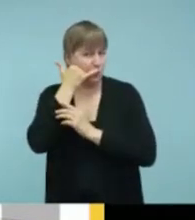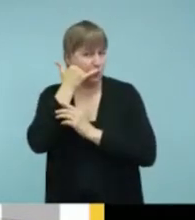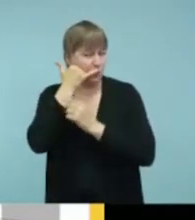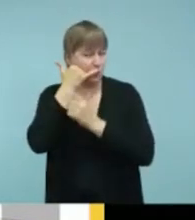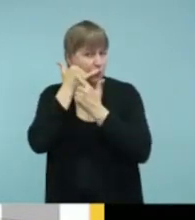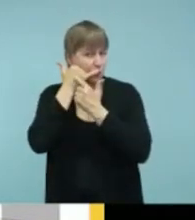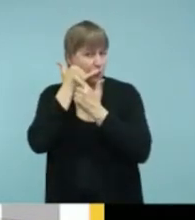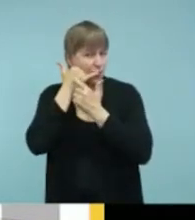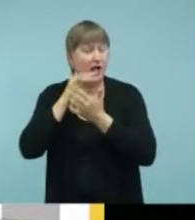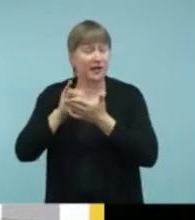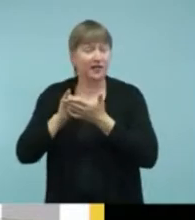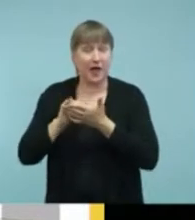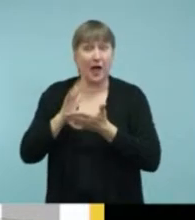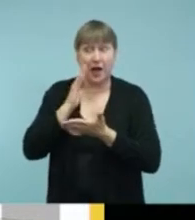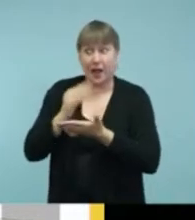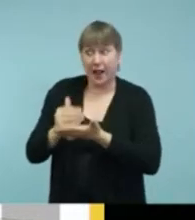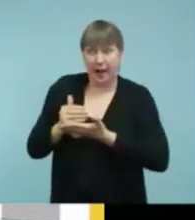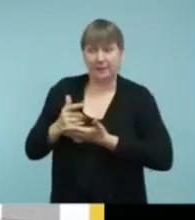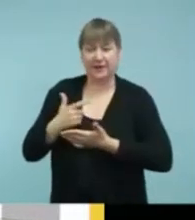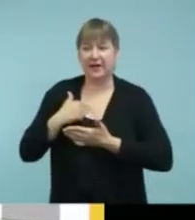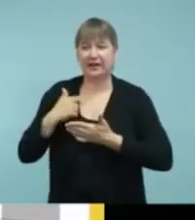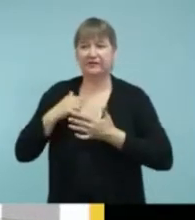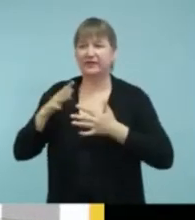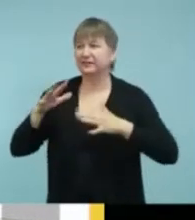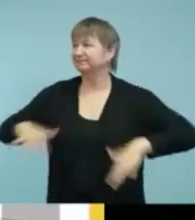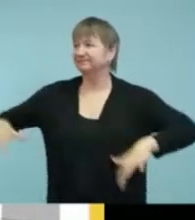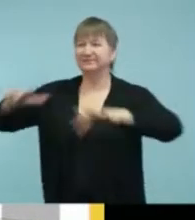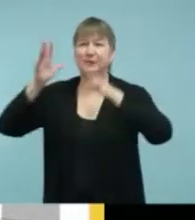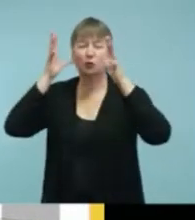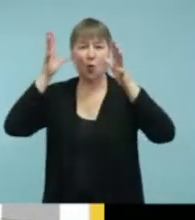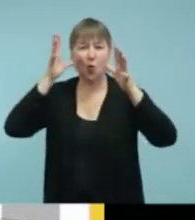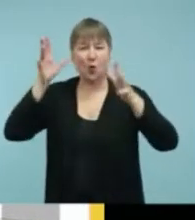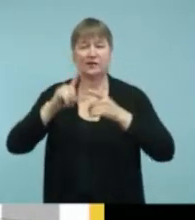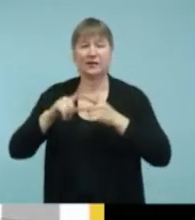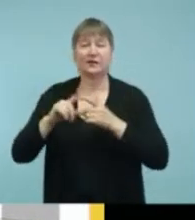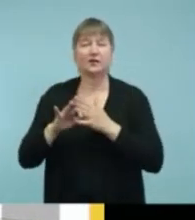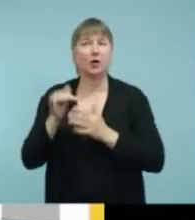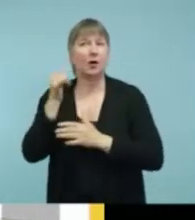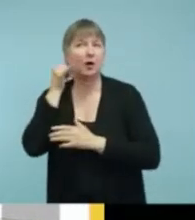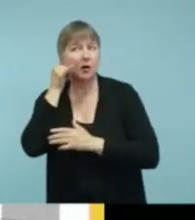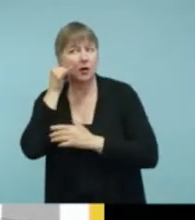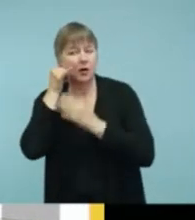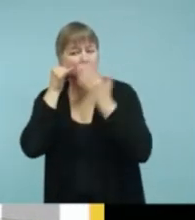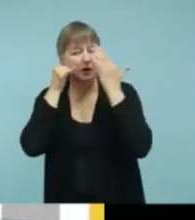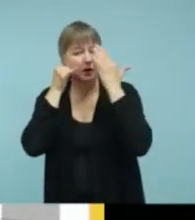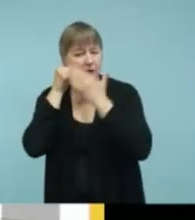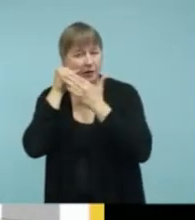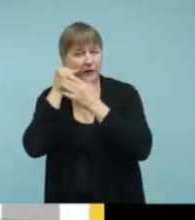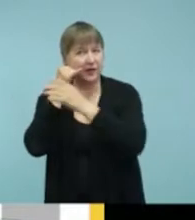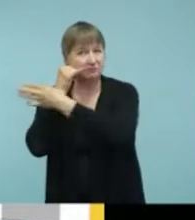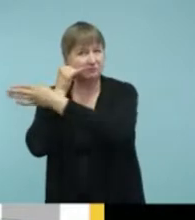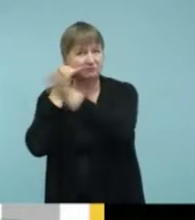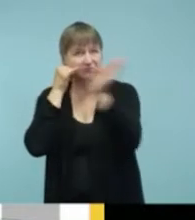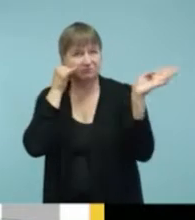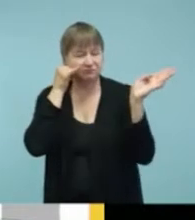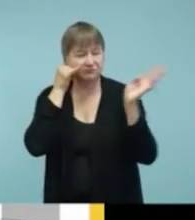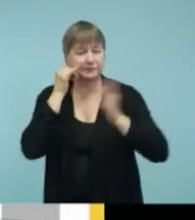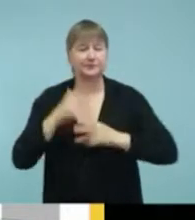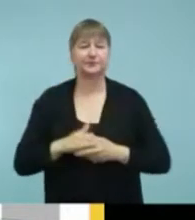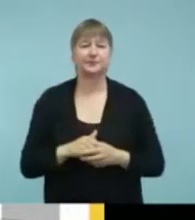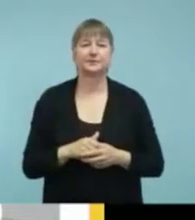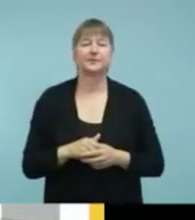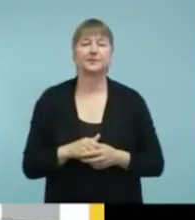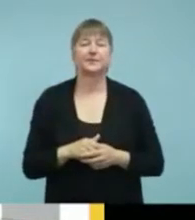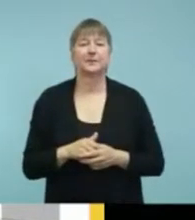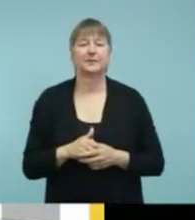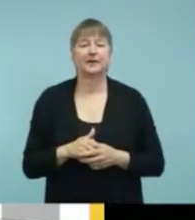helpful in situations where there's a lot of background noise. Okay. So, the next thing it'll provide access to would